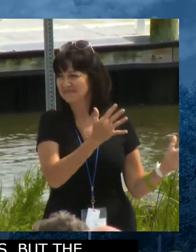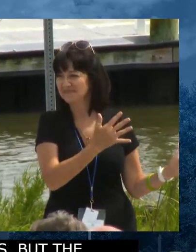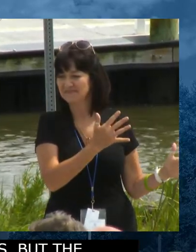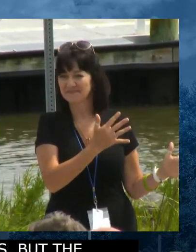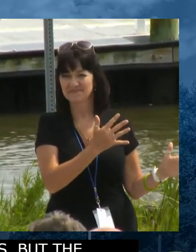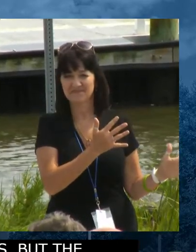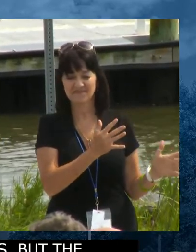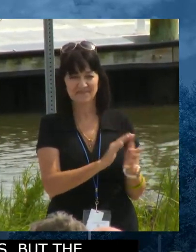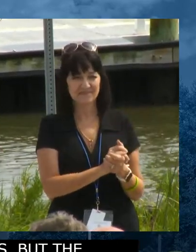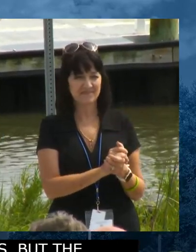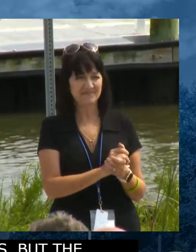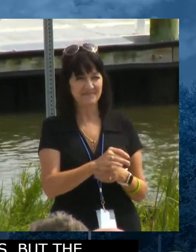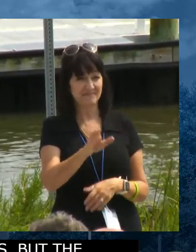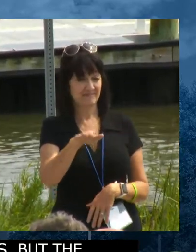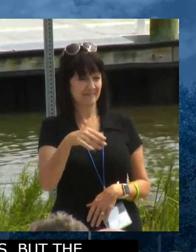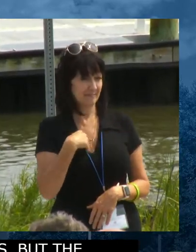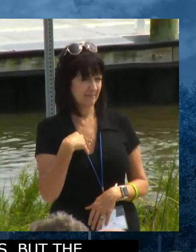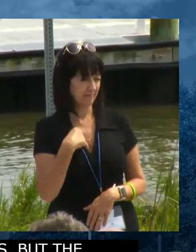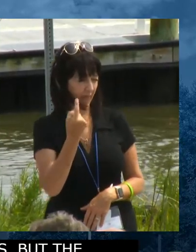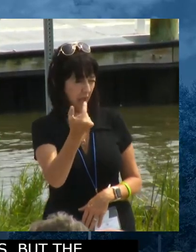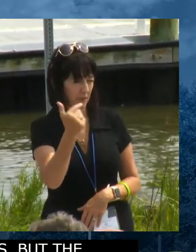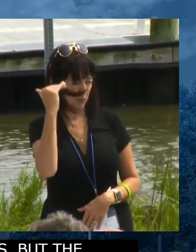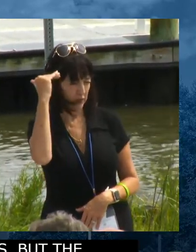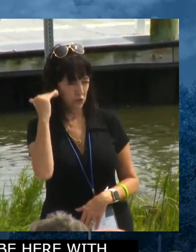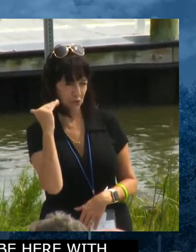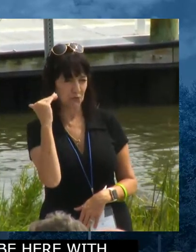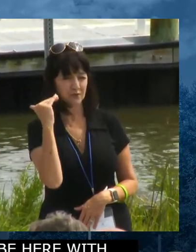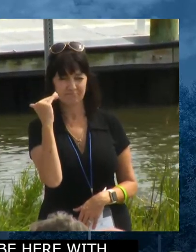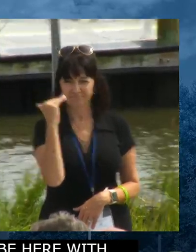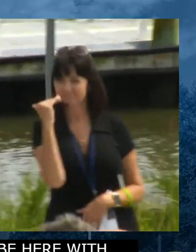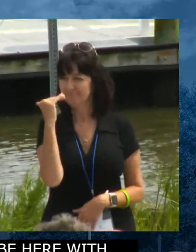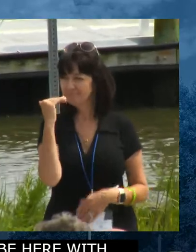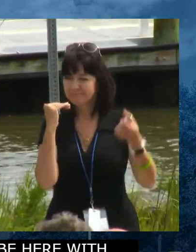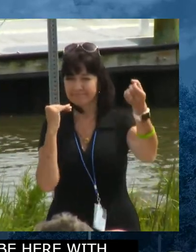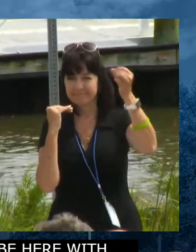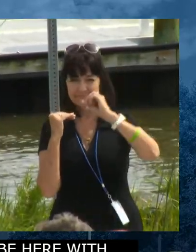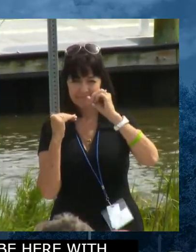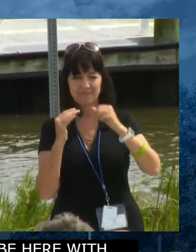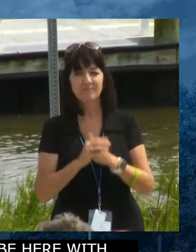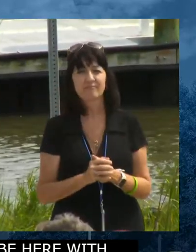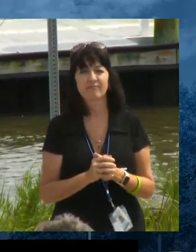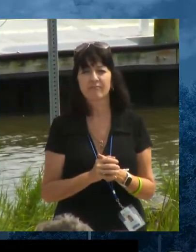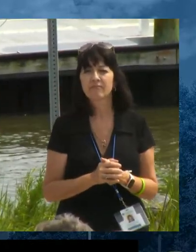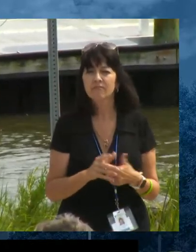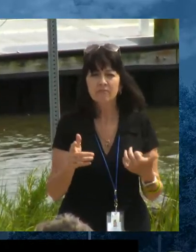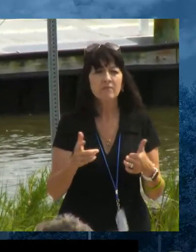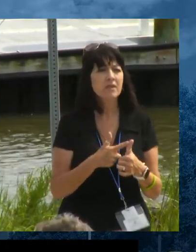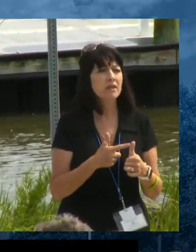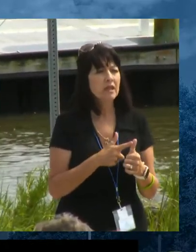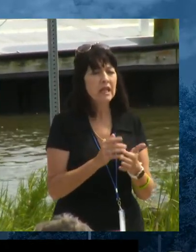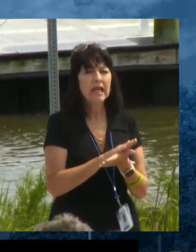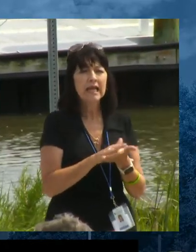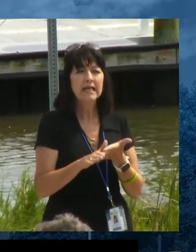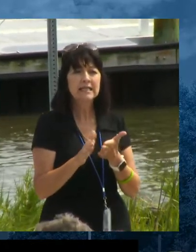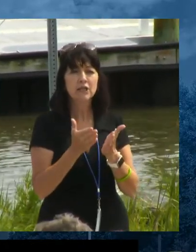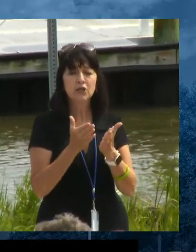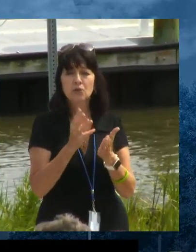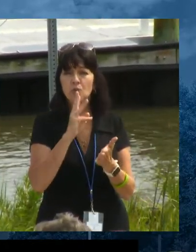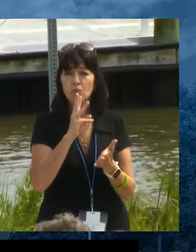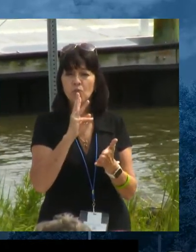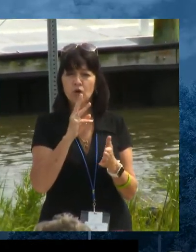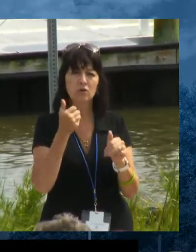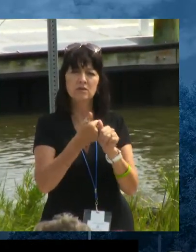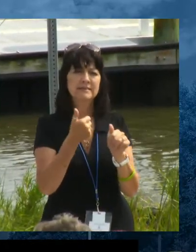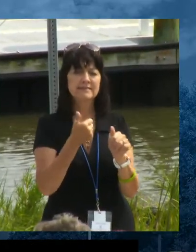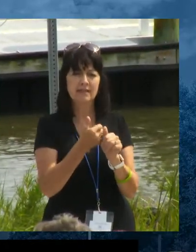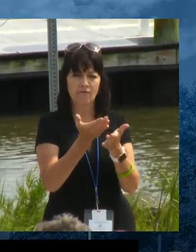Um, I'm a little shorter. Um, first of all, clean water is a right and it's not a privilege. And that is what